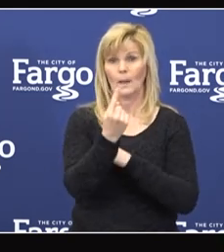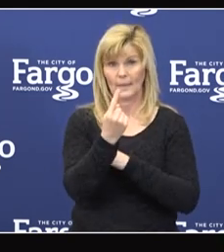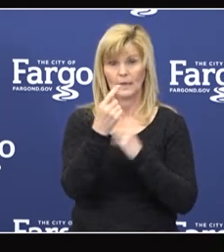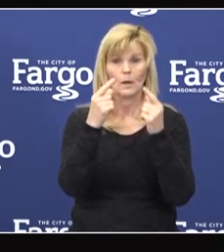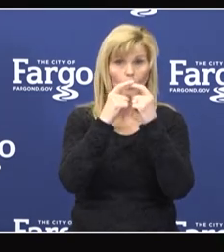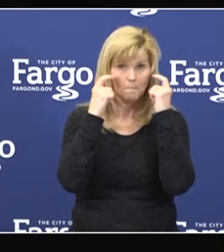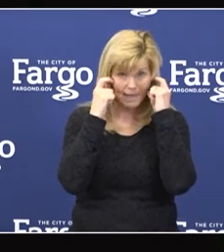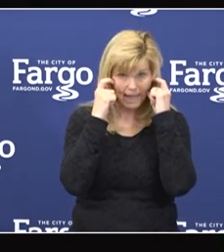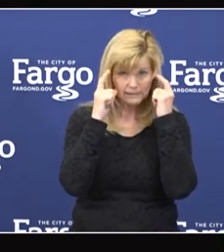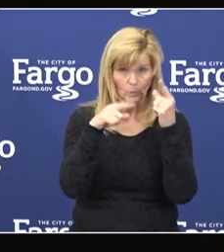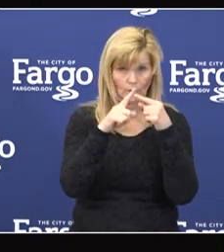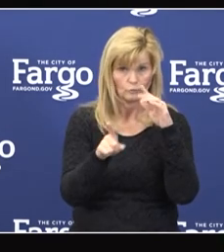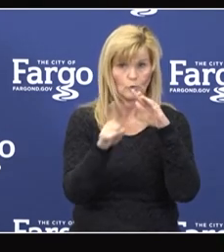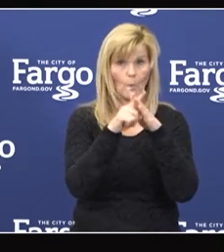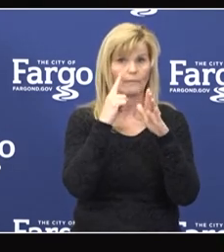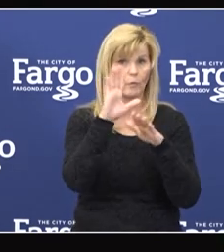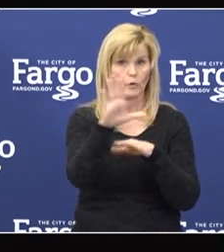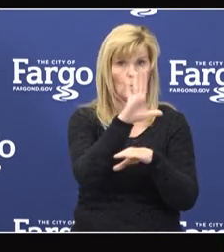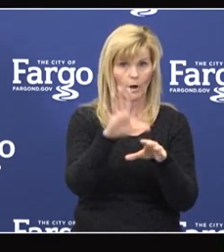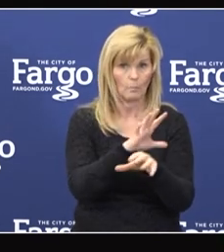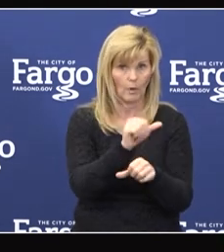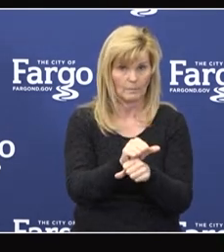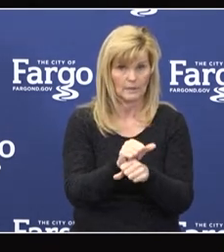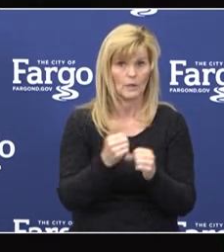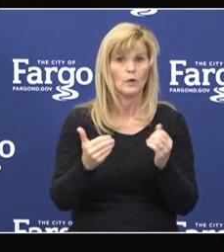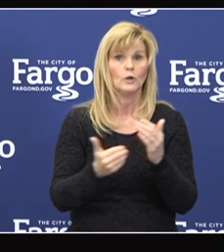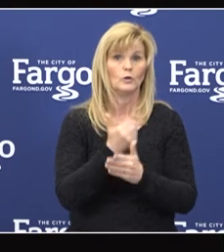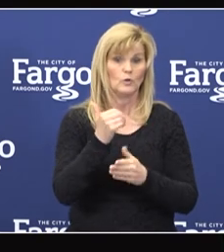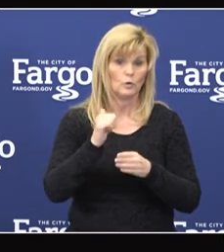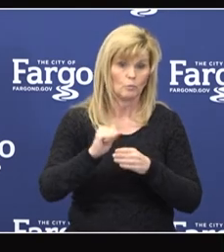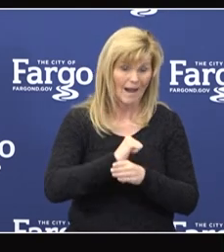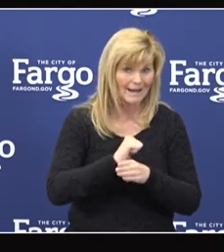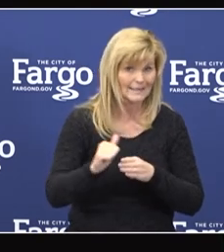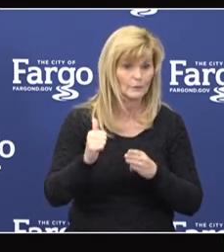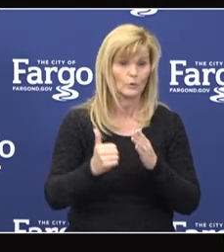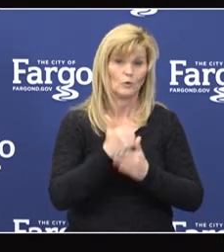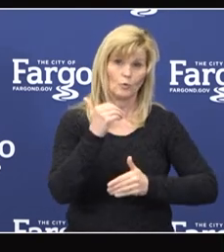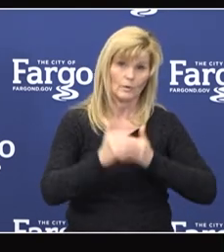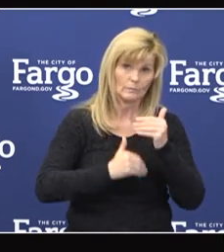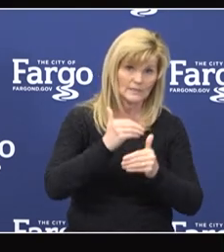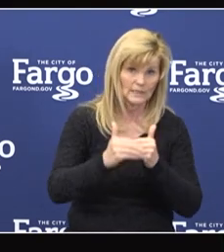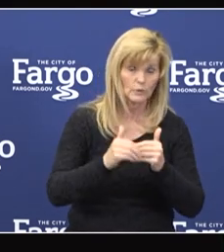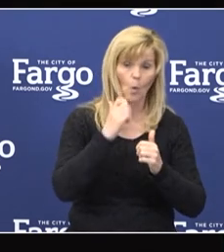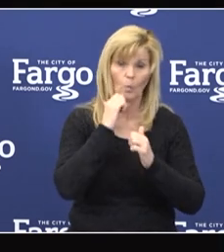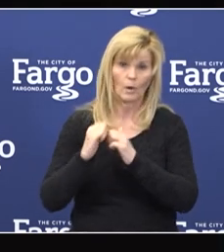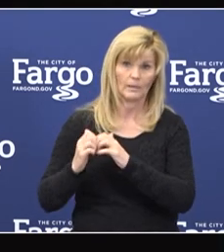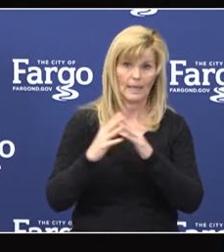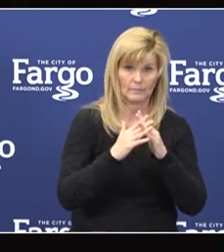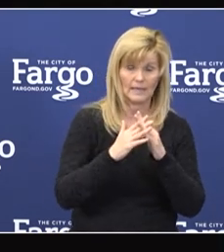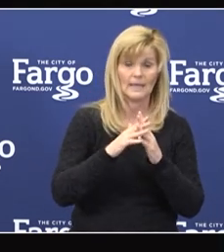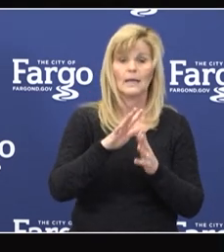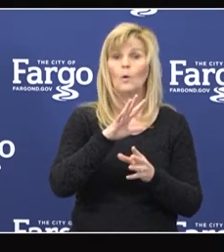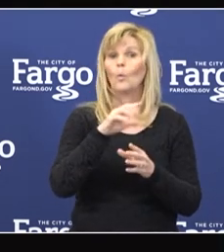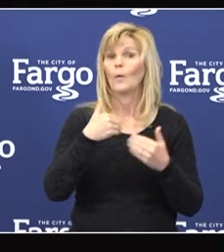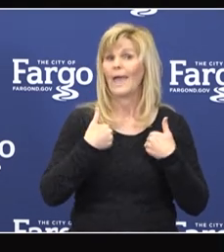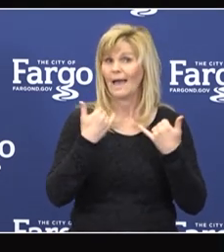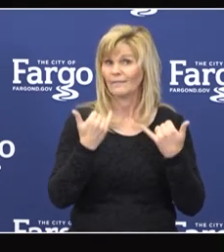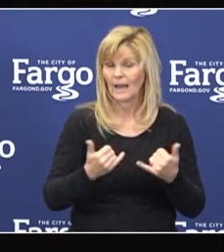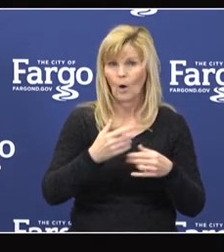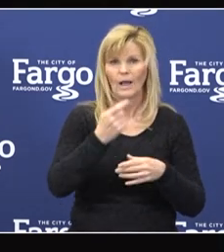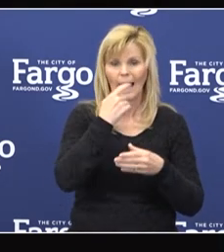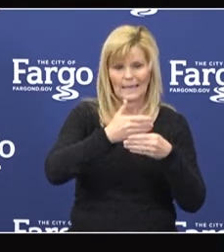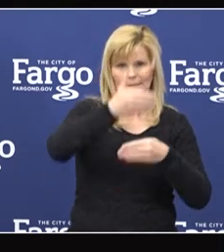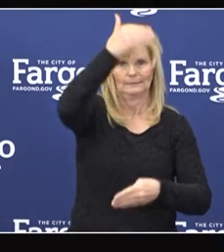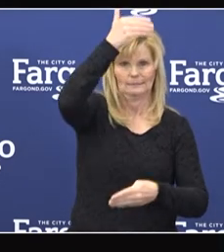masks when they come for appointments. New procedures and practices will be implemented including plexiglass barriers at